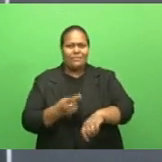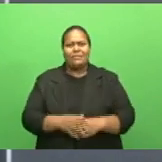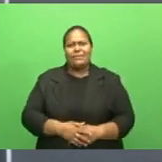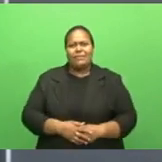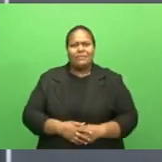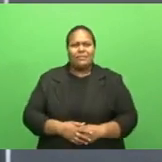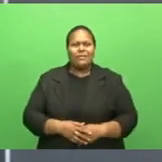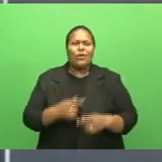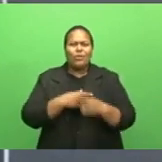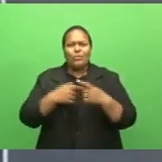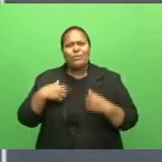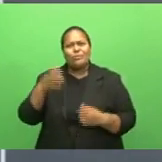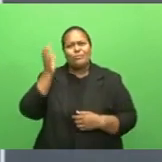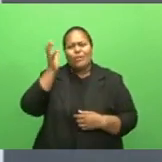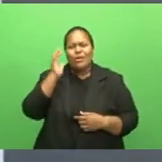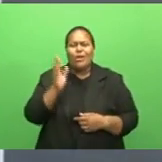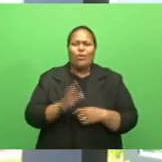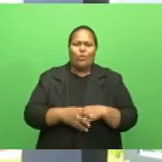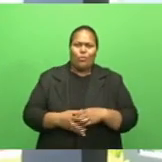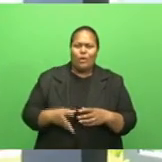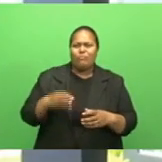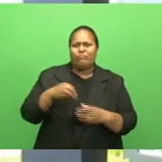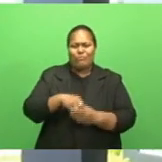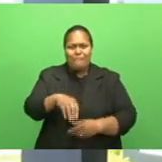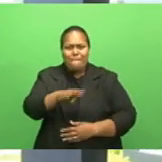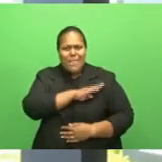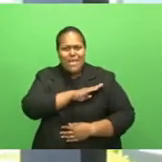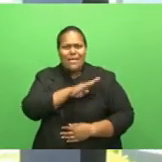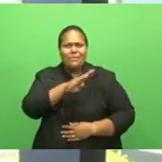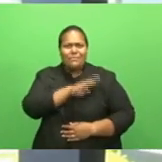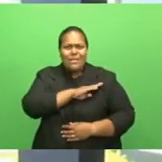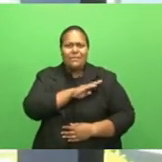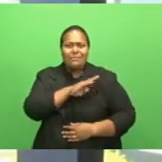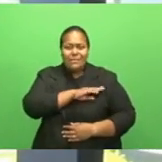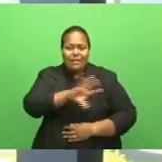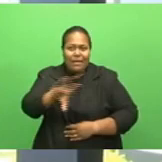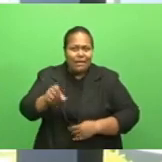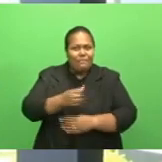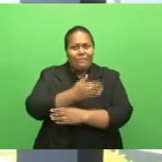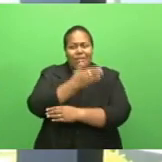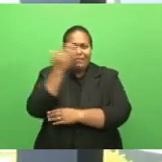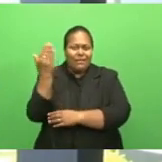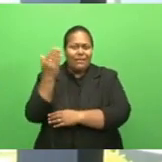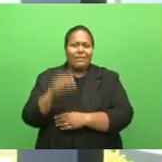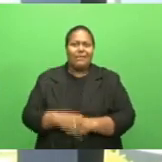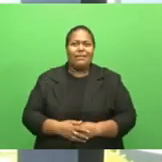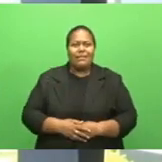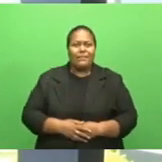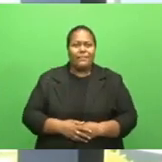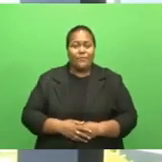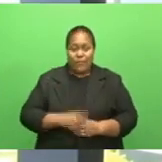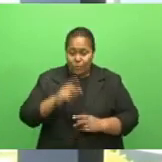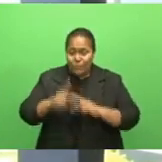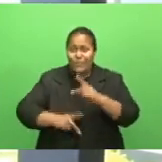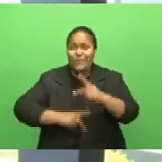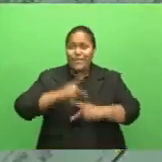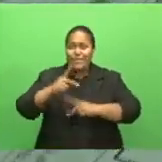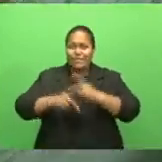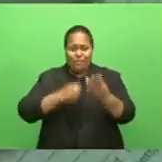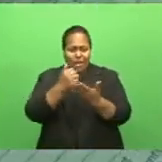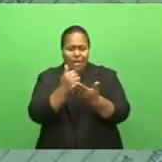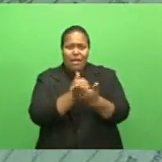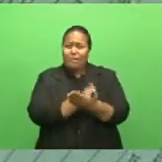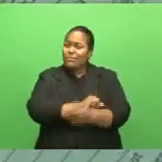engaged intensively on a daily basis. So the processing of accounts every month,